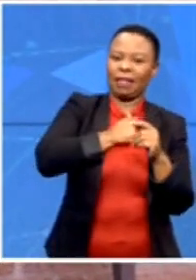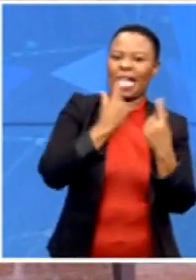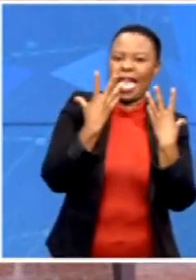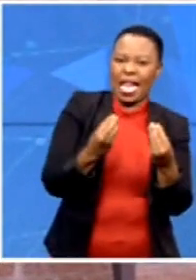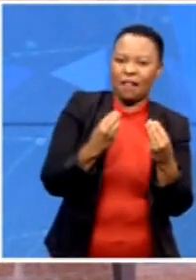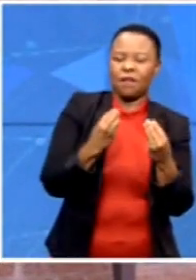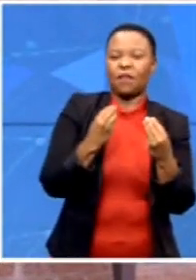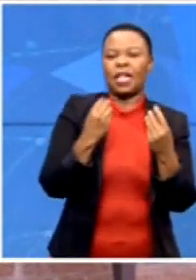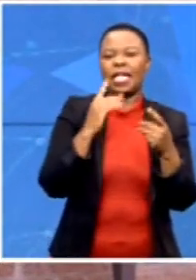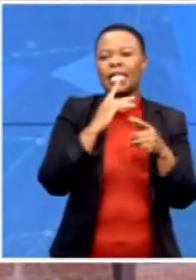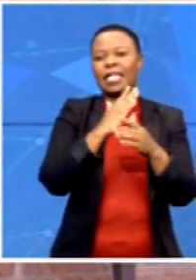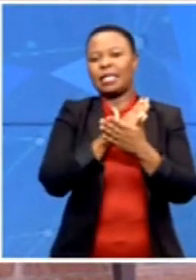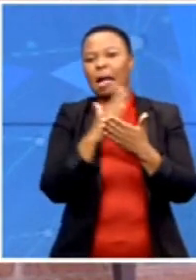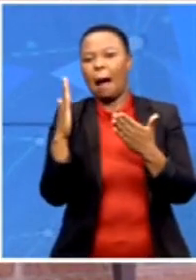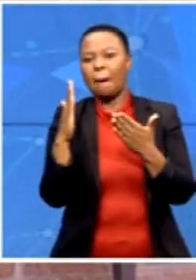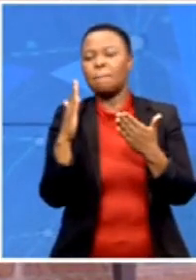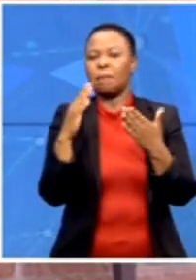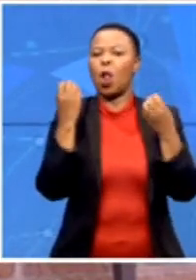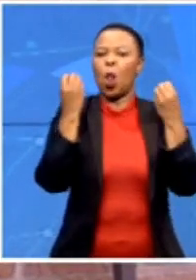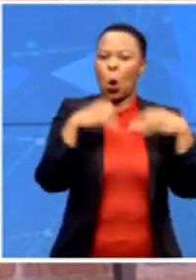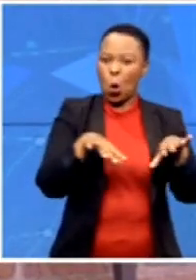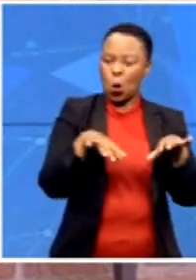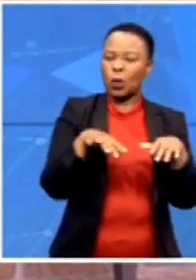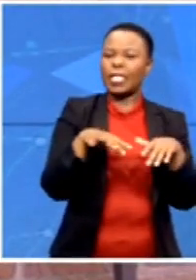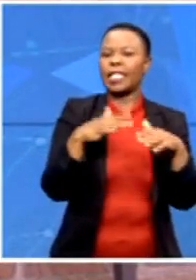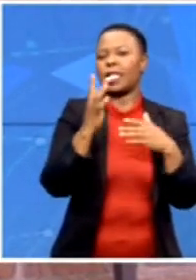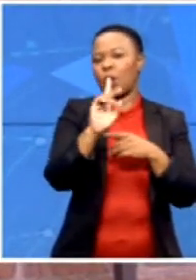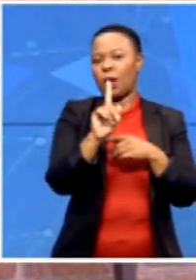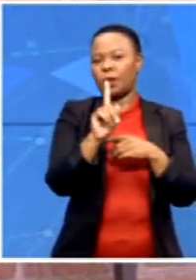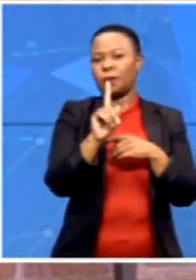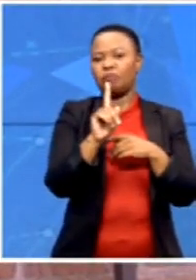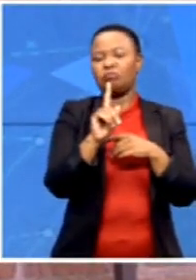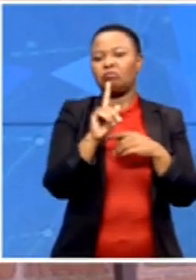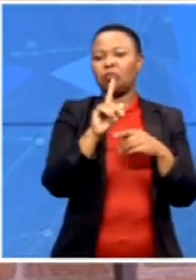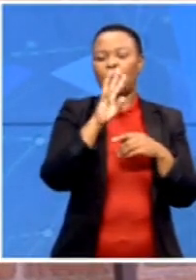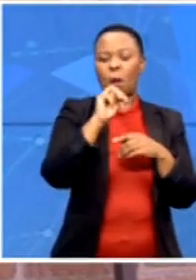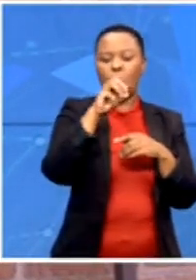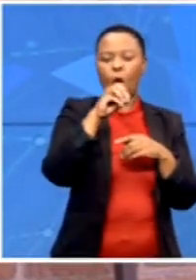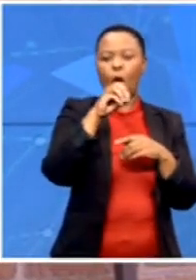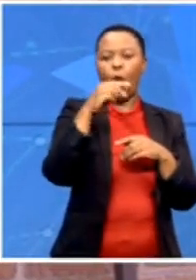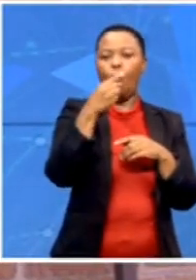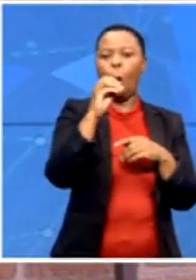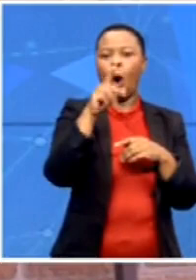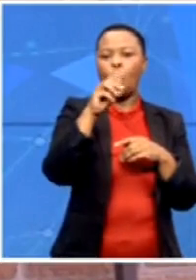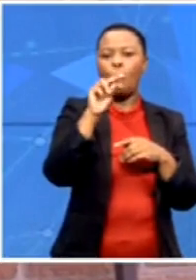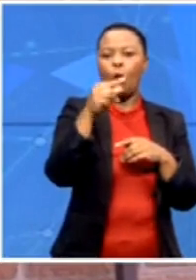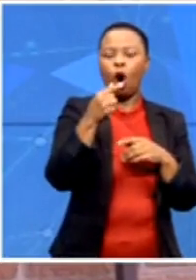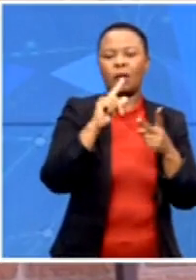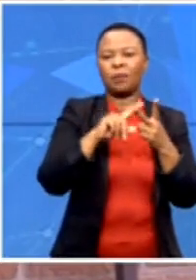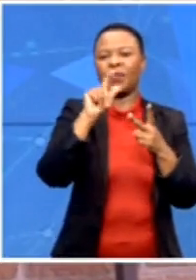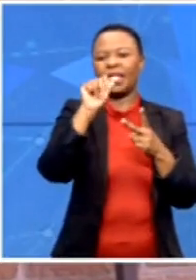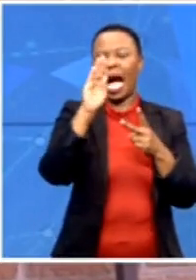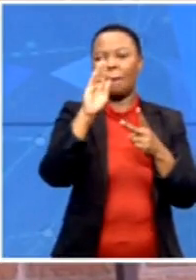the Murimule Mokopong municipality and also Tabazimbi local municipality to some vigorous,